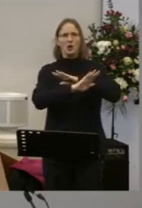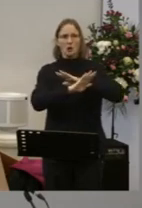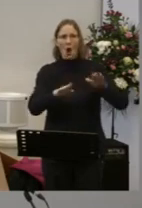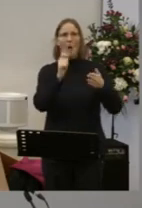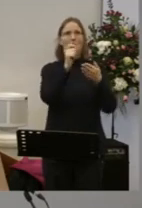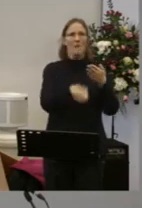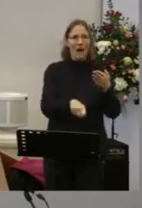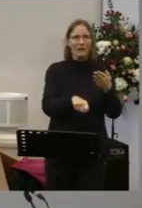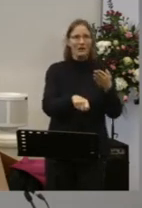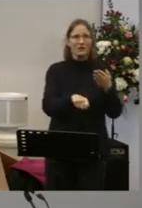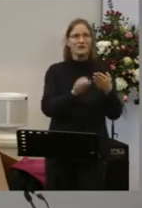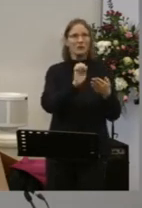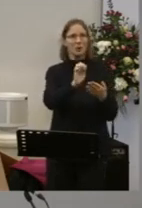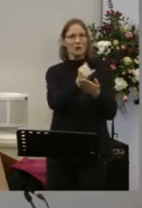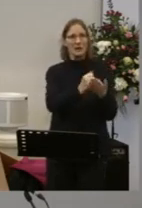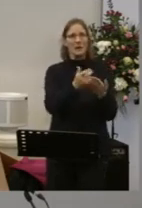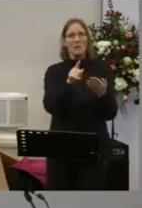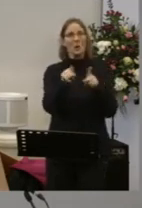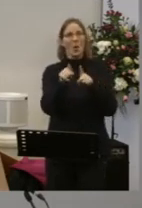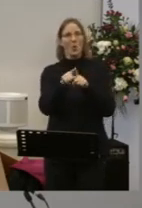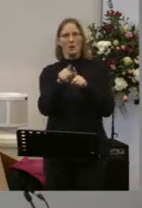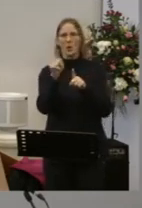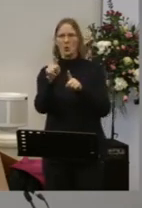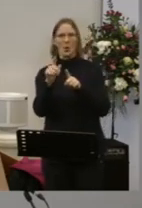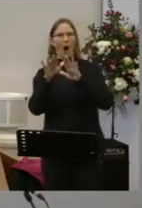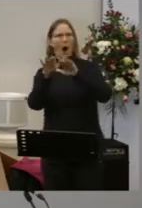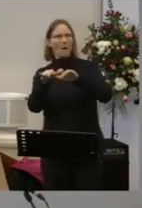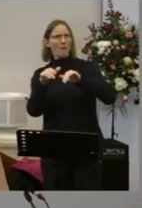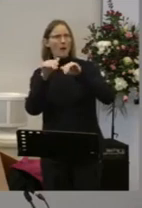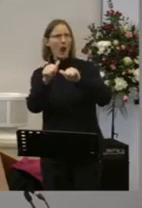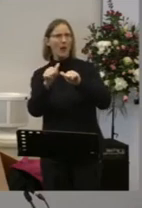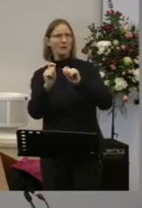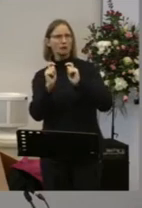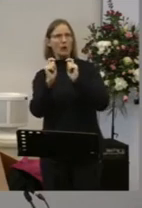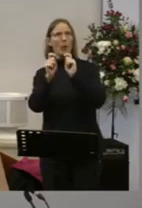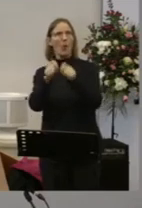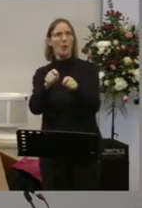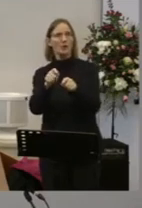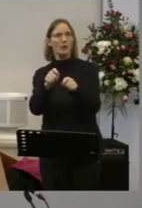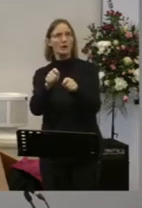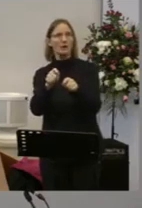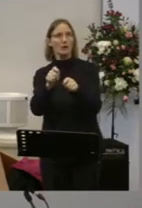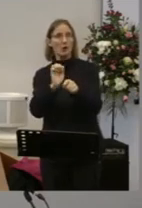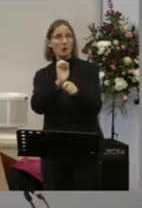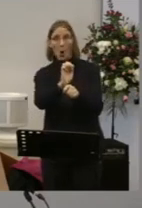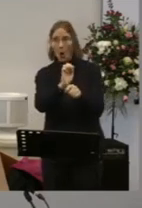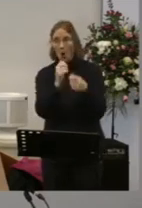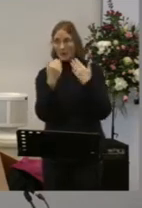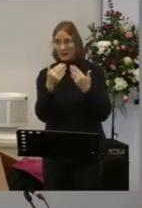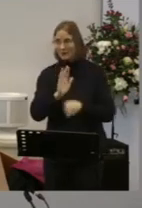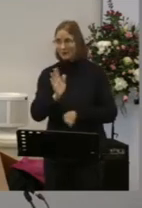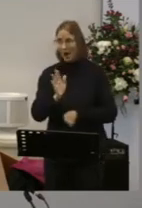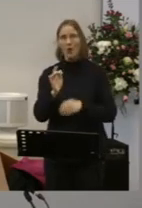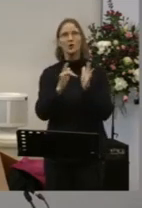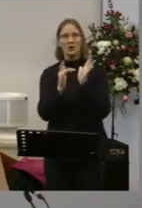death As a Christian You are gifted Glory That is what adoption Into God's family Means And I am reminded of